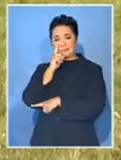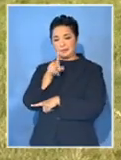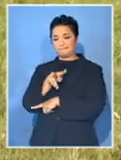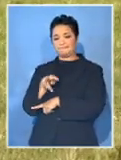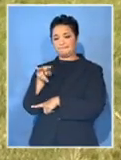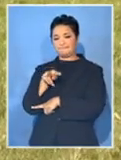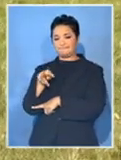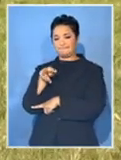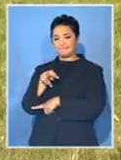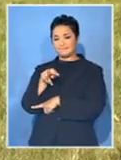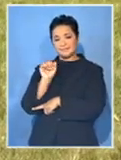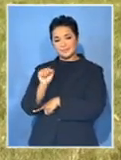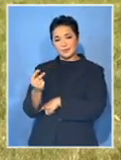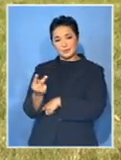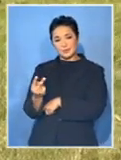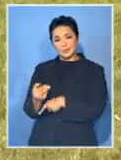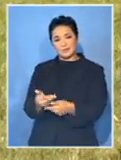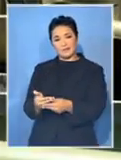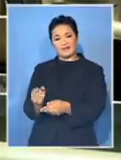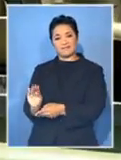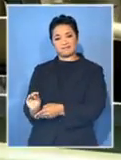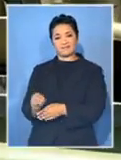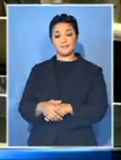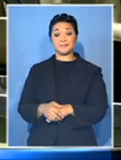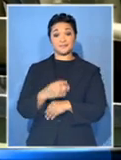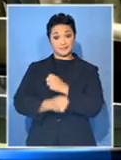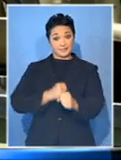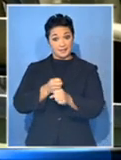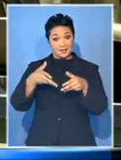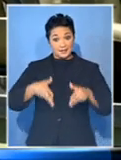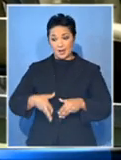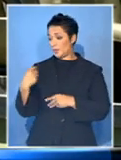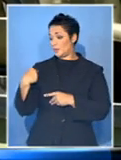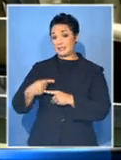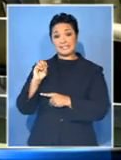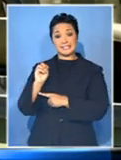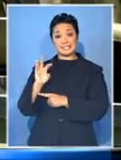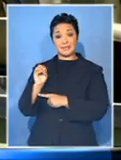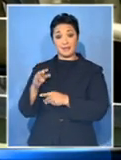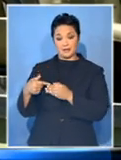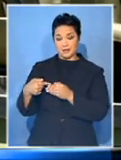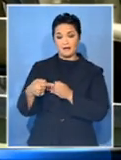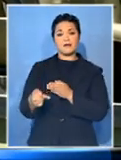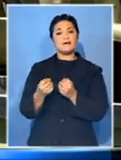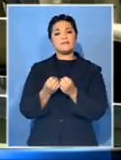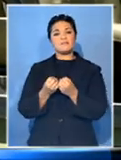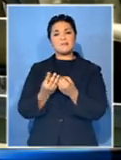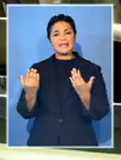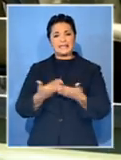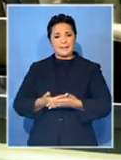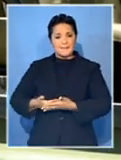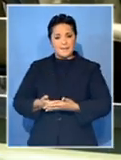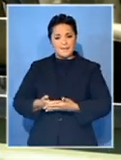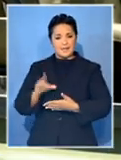eye, at a distance, on his two young. Well this time of the year, from September onwards, we get a lot of babies